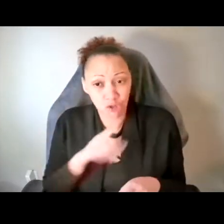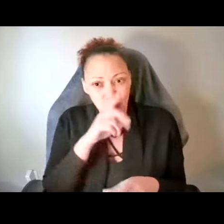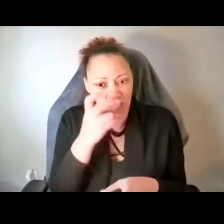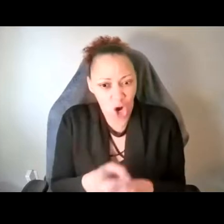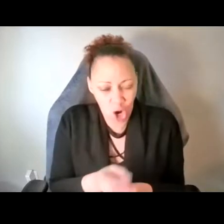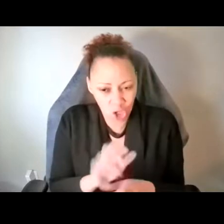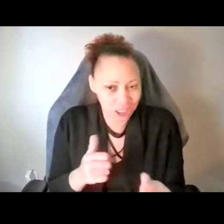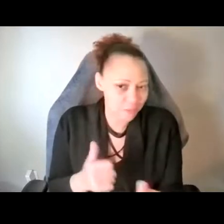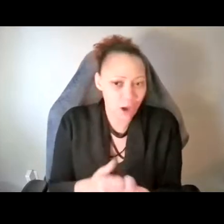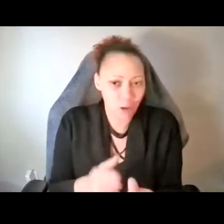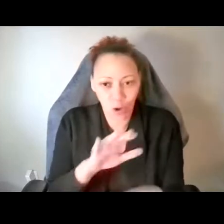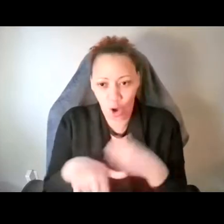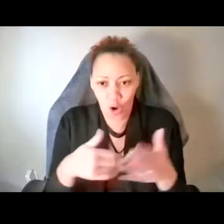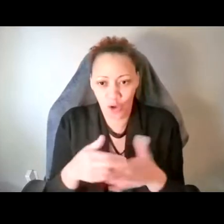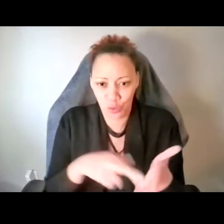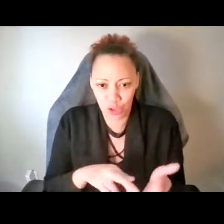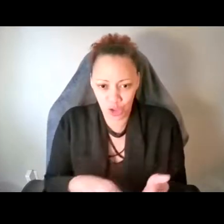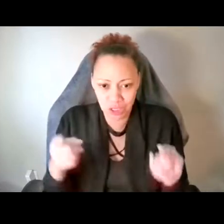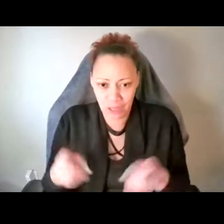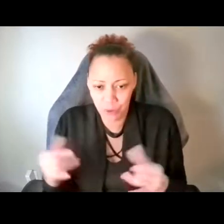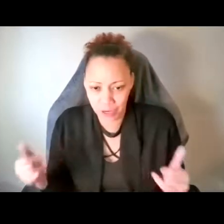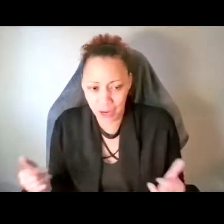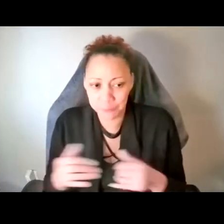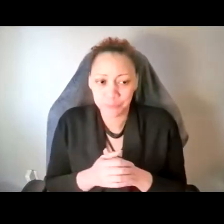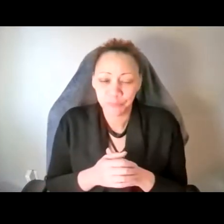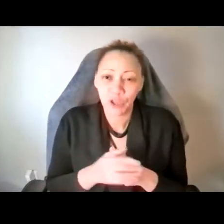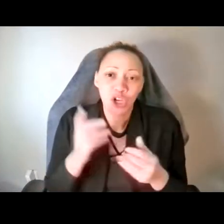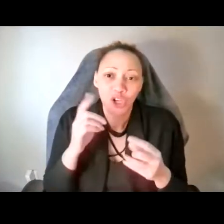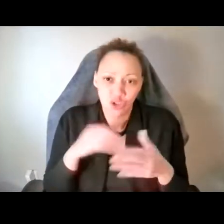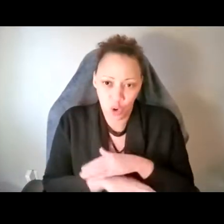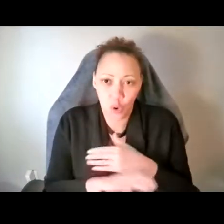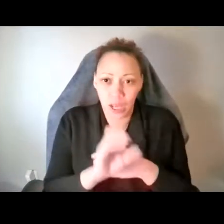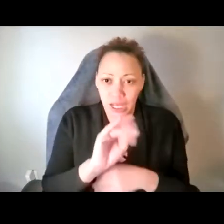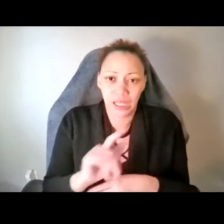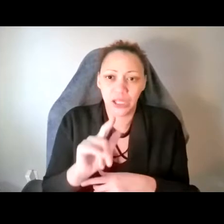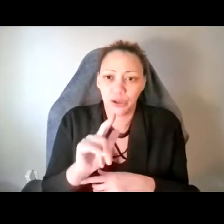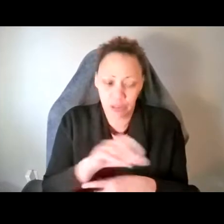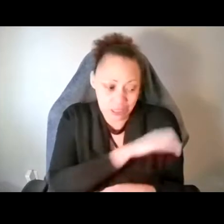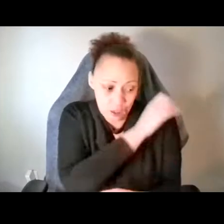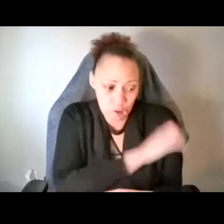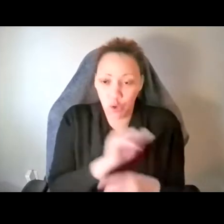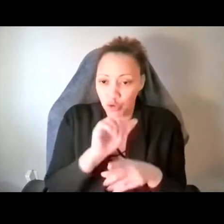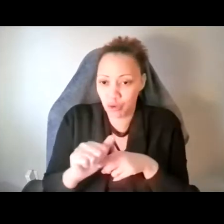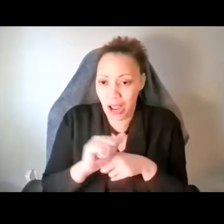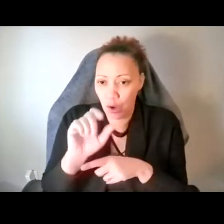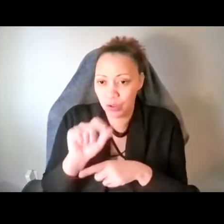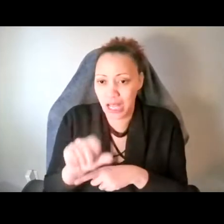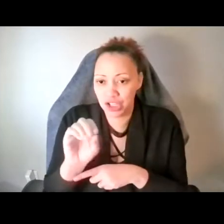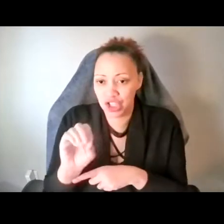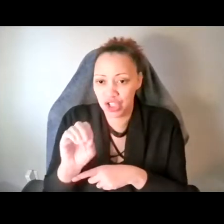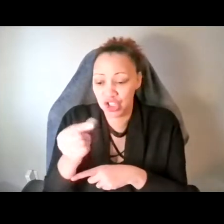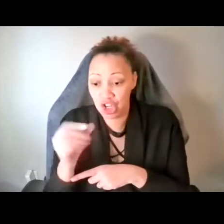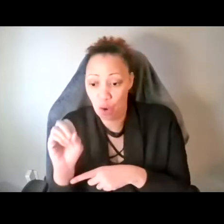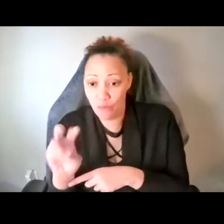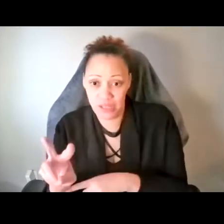keep track of all the research that's going on right now. If you just go on clinicaltrial.gov, there's literally thousands of research studies that are happening